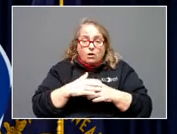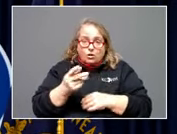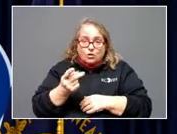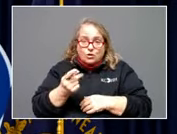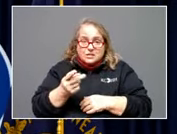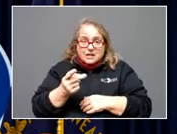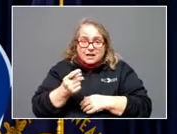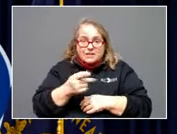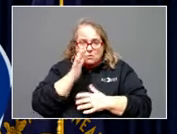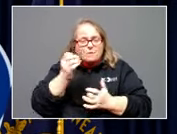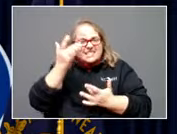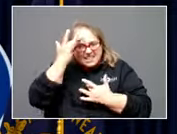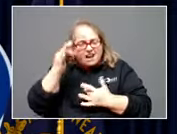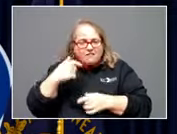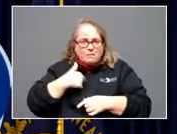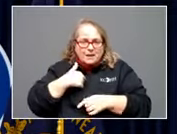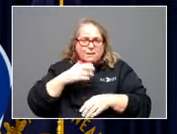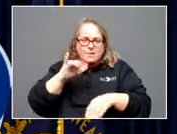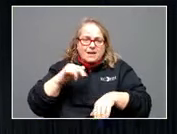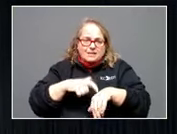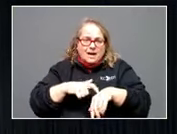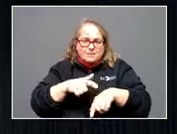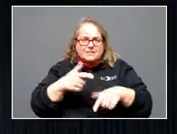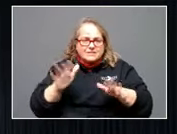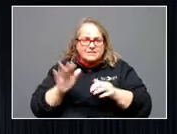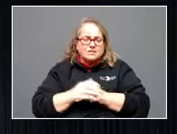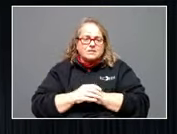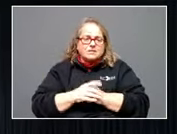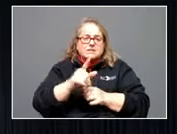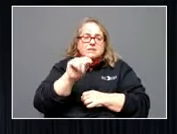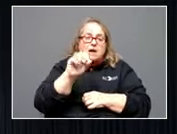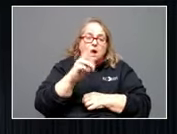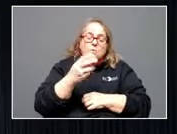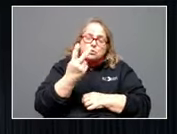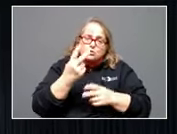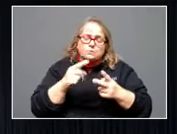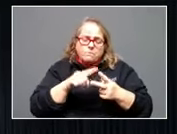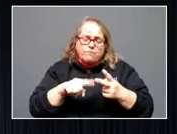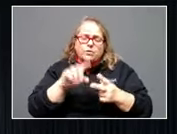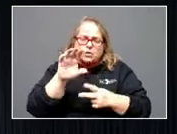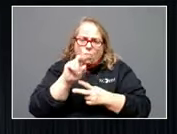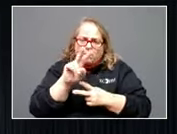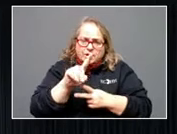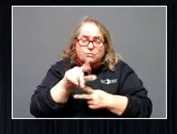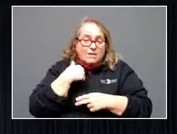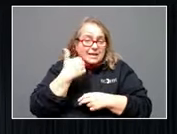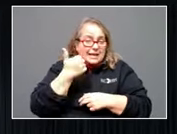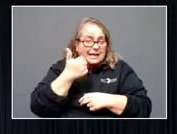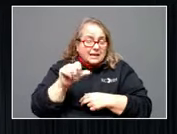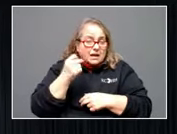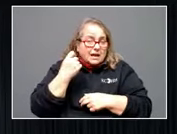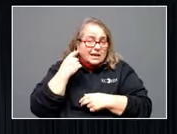to be sick of me by the time this is done. Tom? Thanks, Jim. Too quick, COVID-related, have we gotten any windy yet of